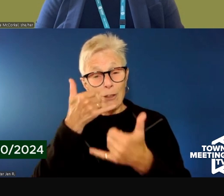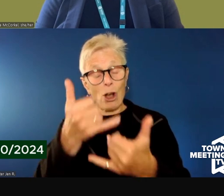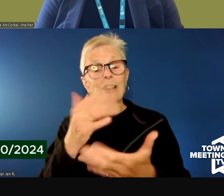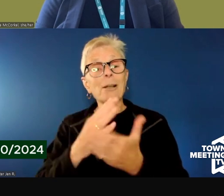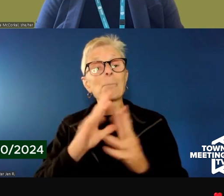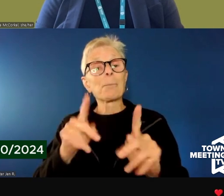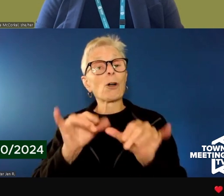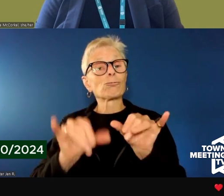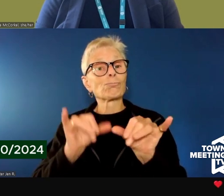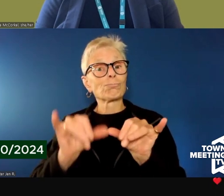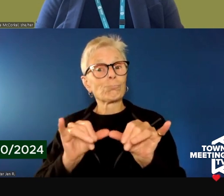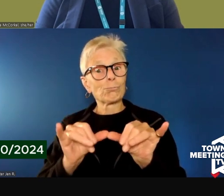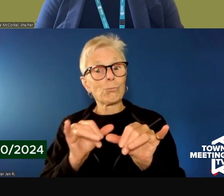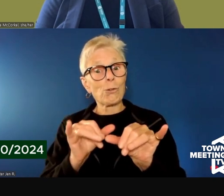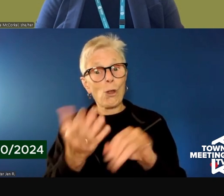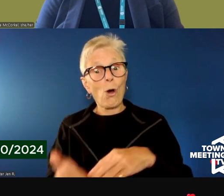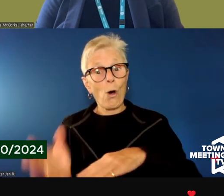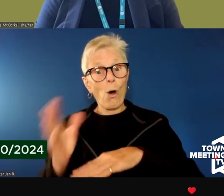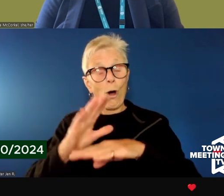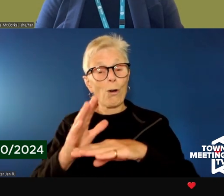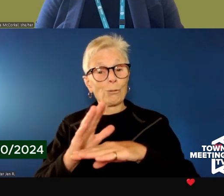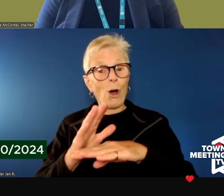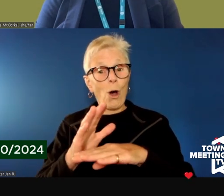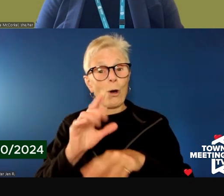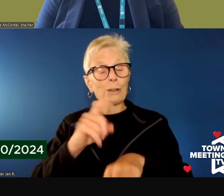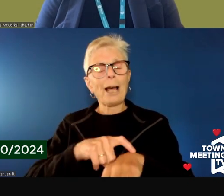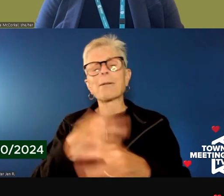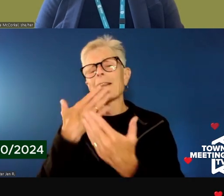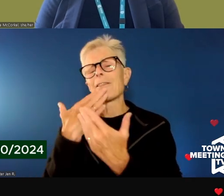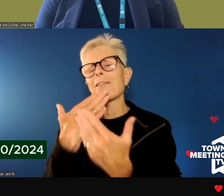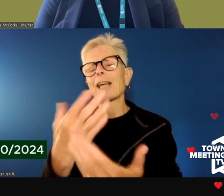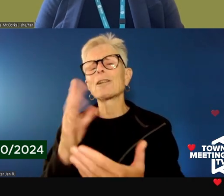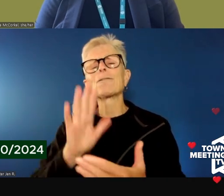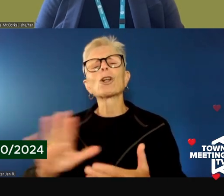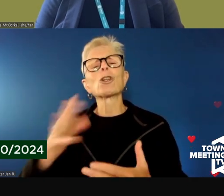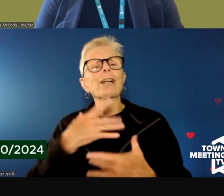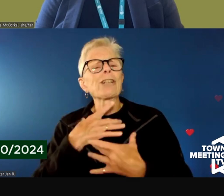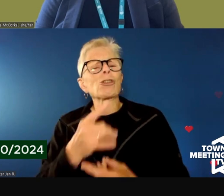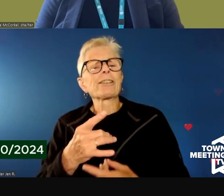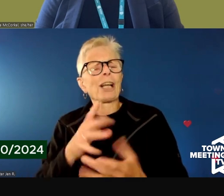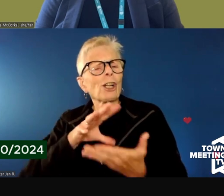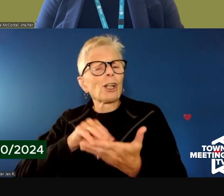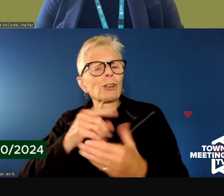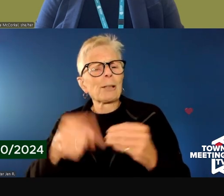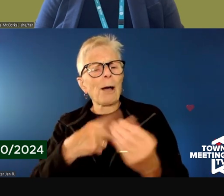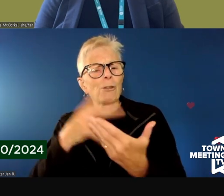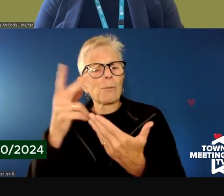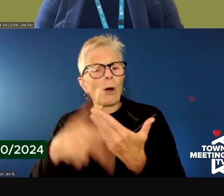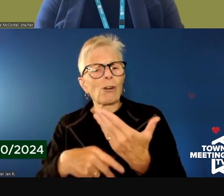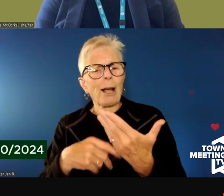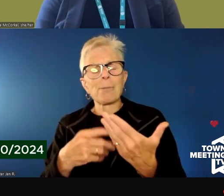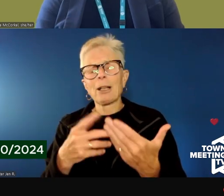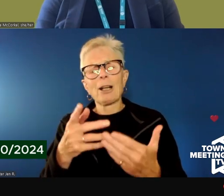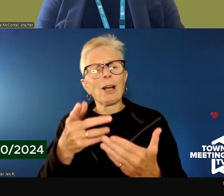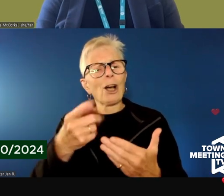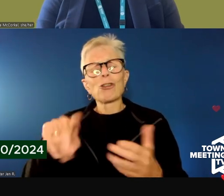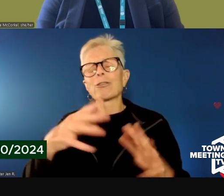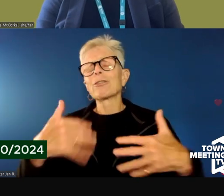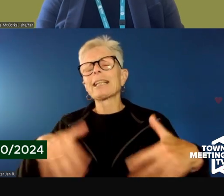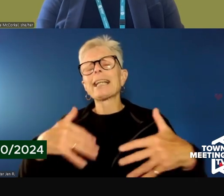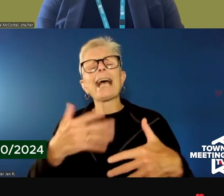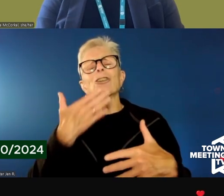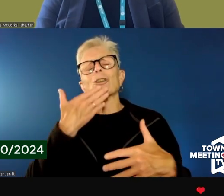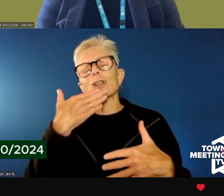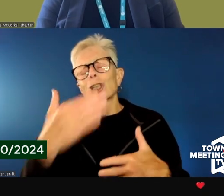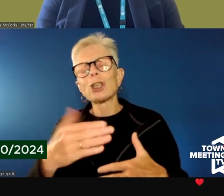us, we just so appreciate your interest in this program and your really great and thoughtful questions